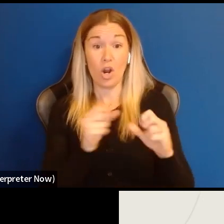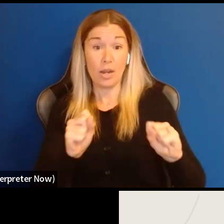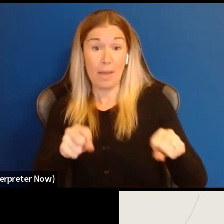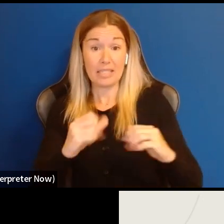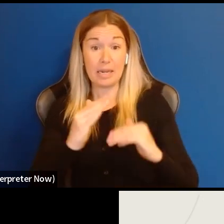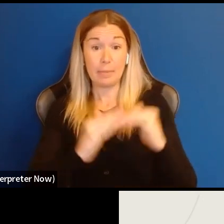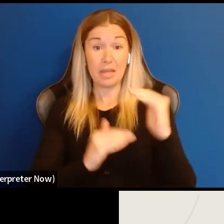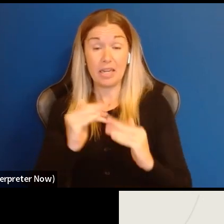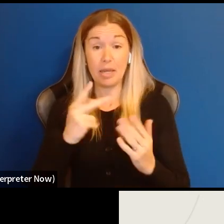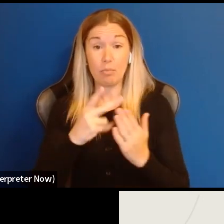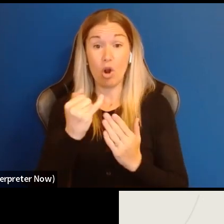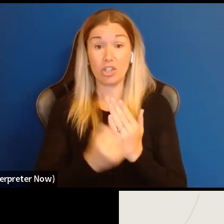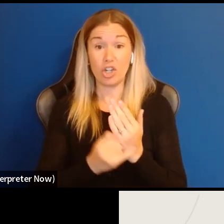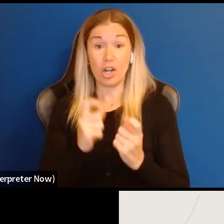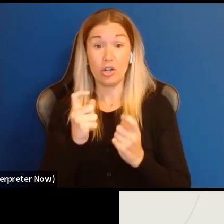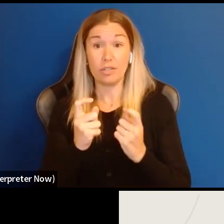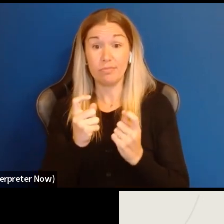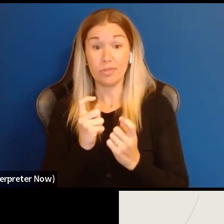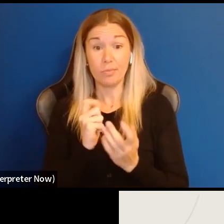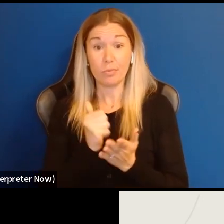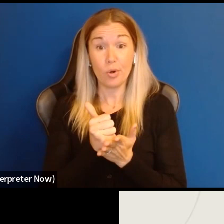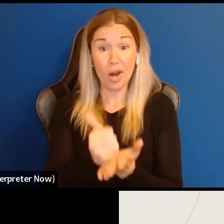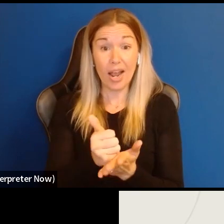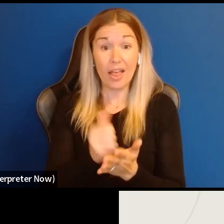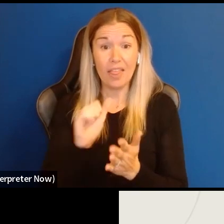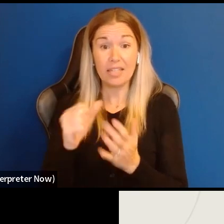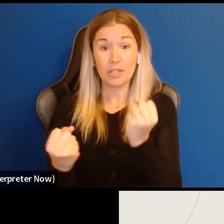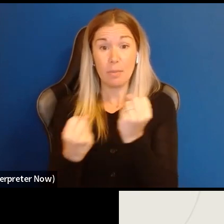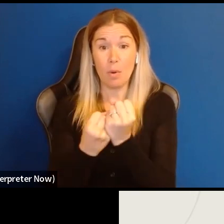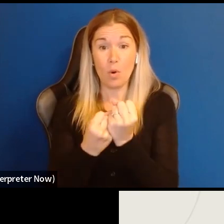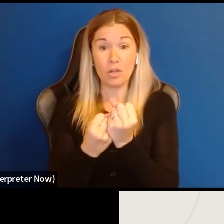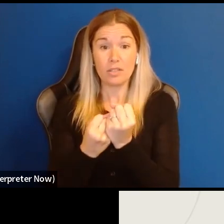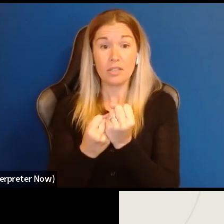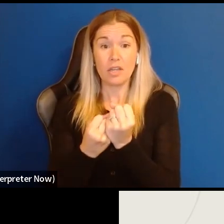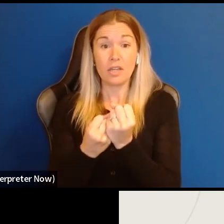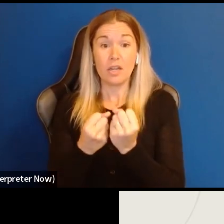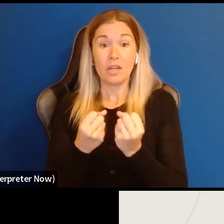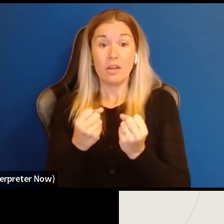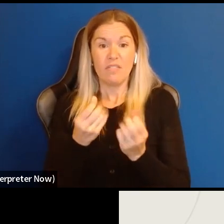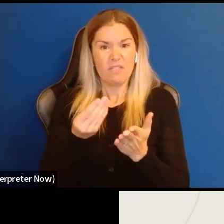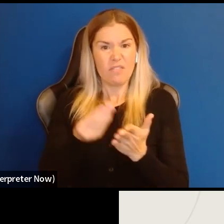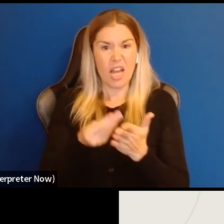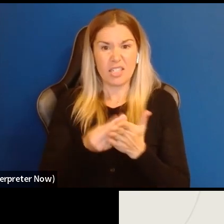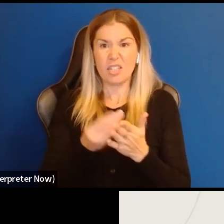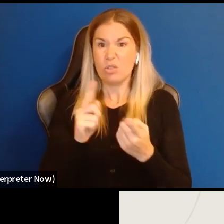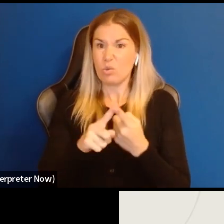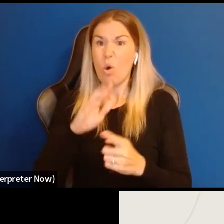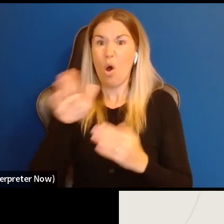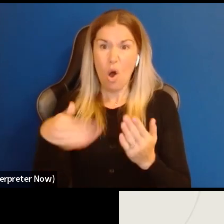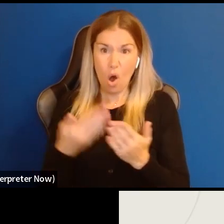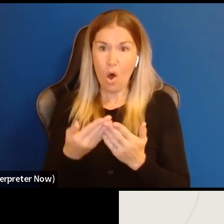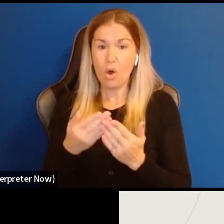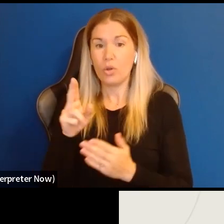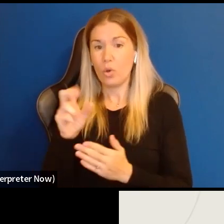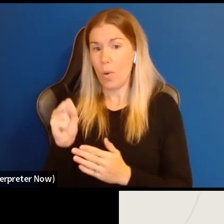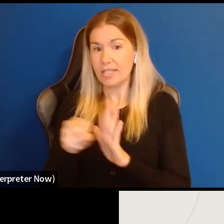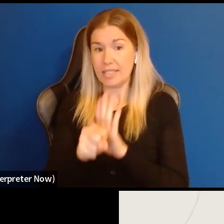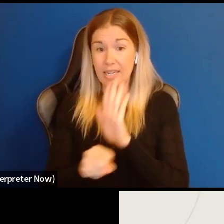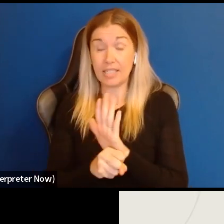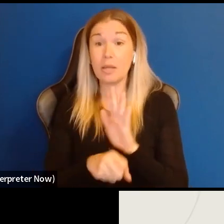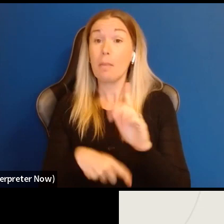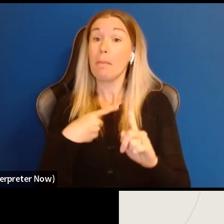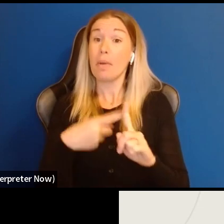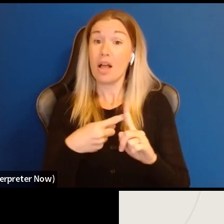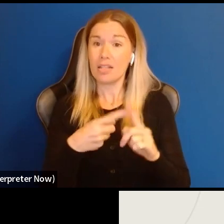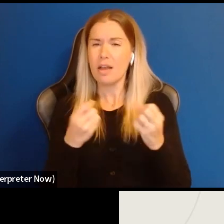work of nonprofits in all U.S. states and jurisdictions. This program is also an opportunity for more